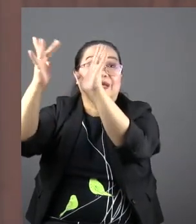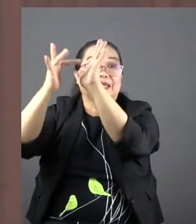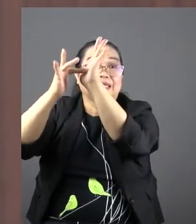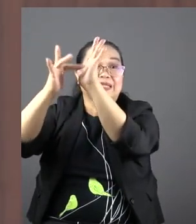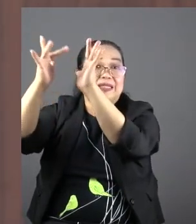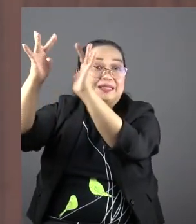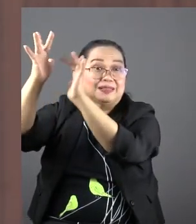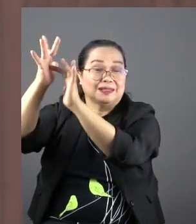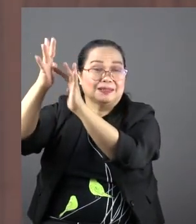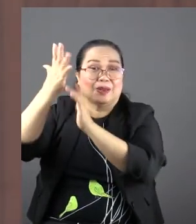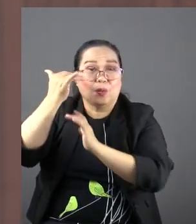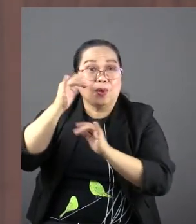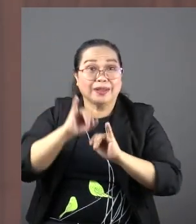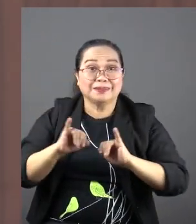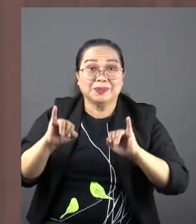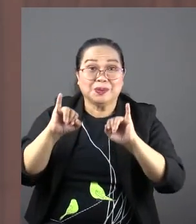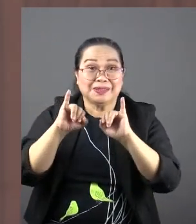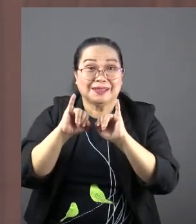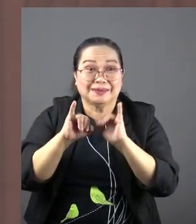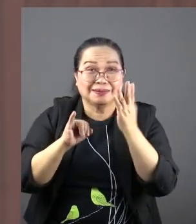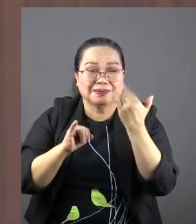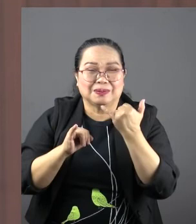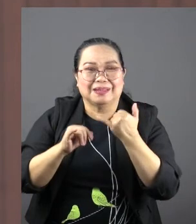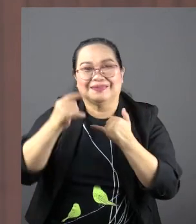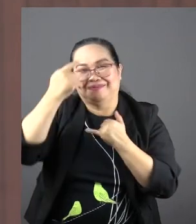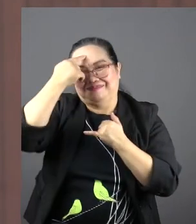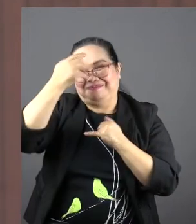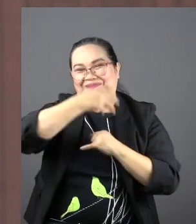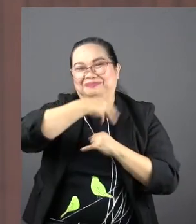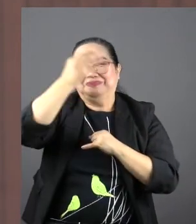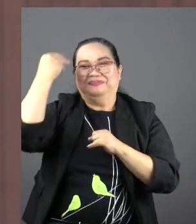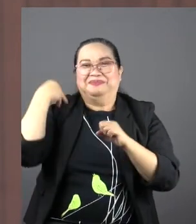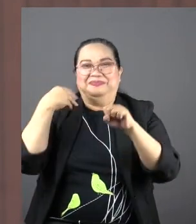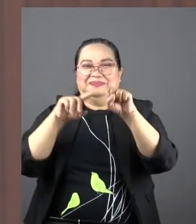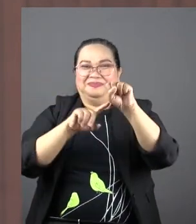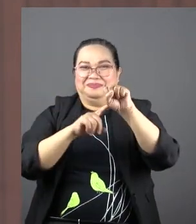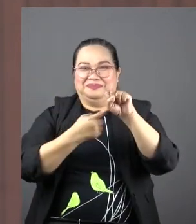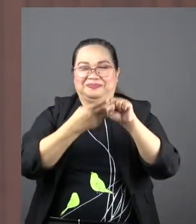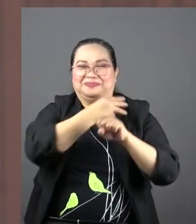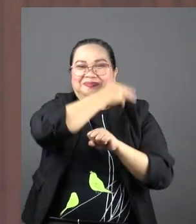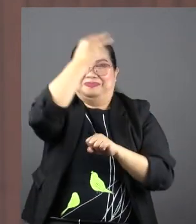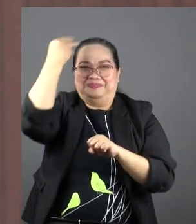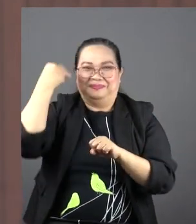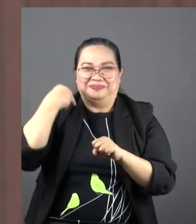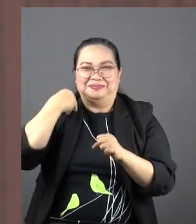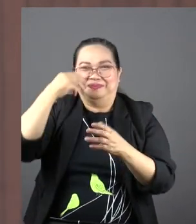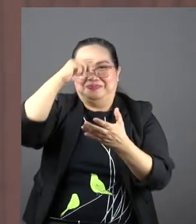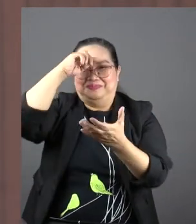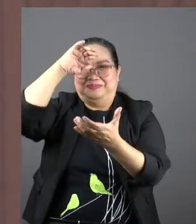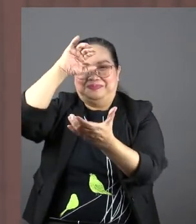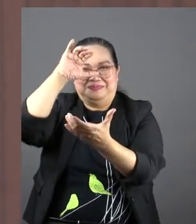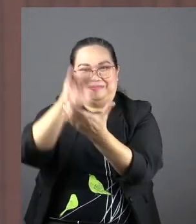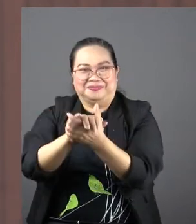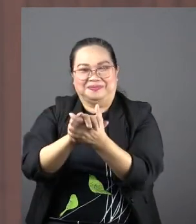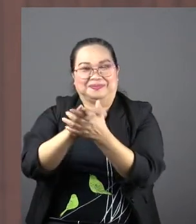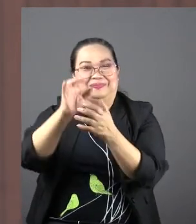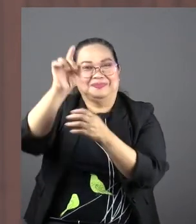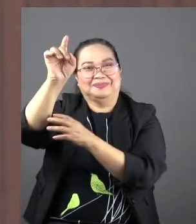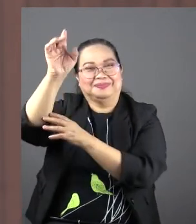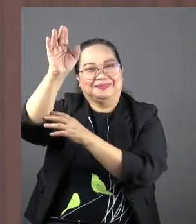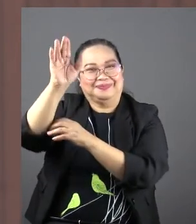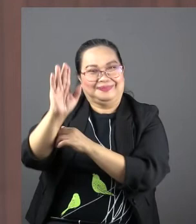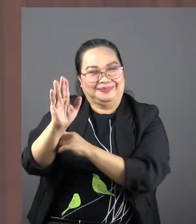do I emphasize this? This is where Mary started. Mary was a believer in God,